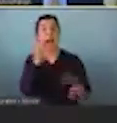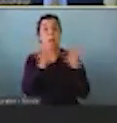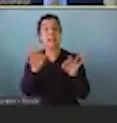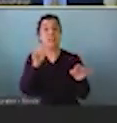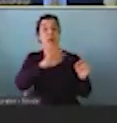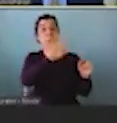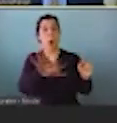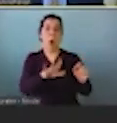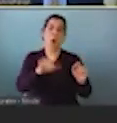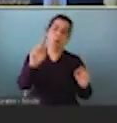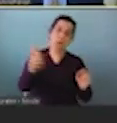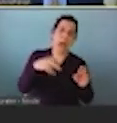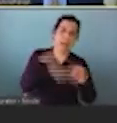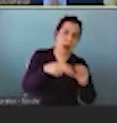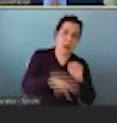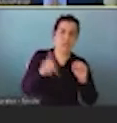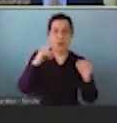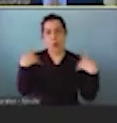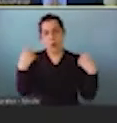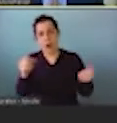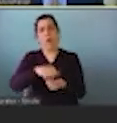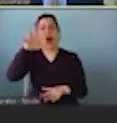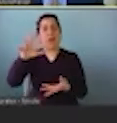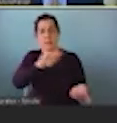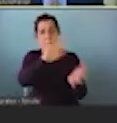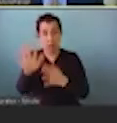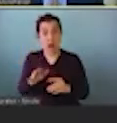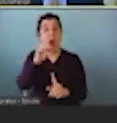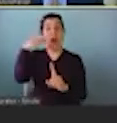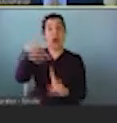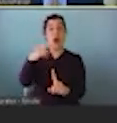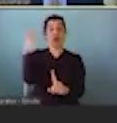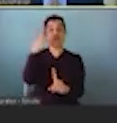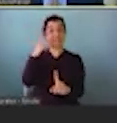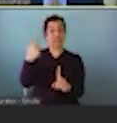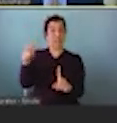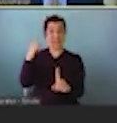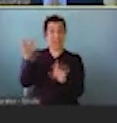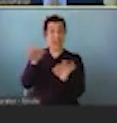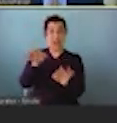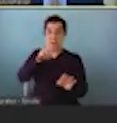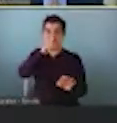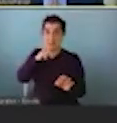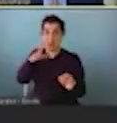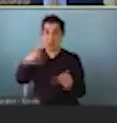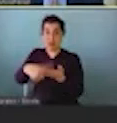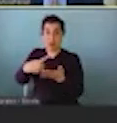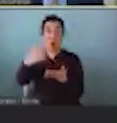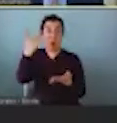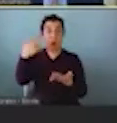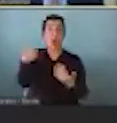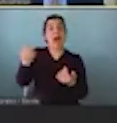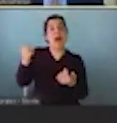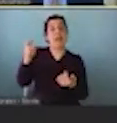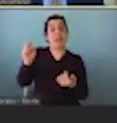has been around tax cuts, taxes for the wealthy, other things. But one major explanation that is not talked about as much is rising health care costs